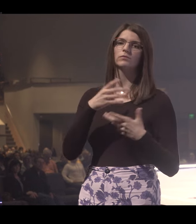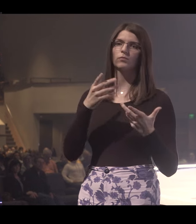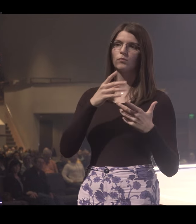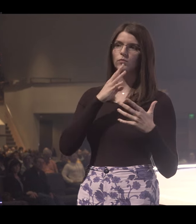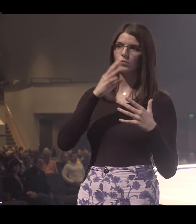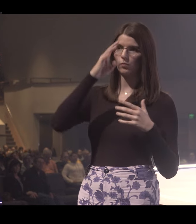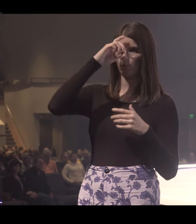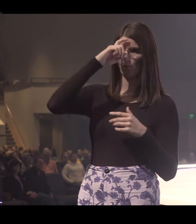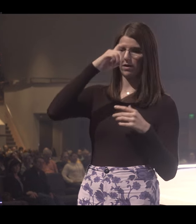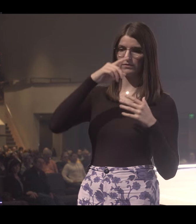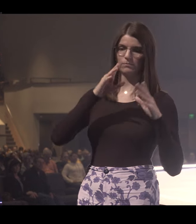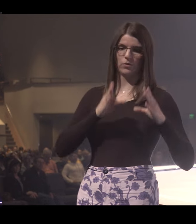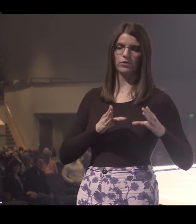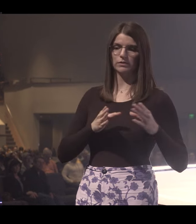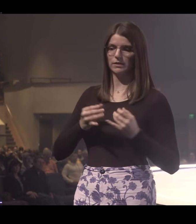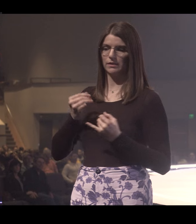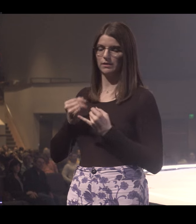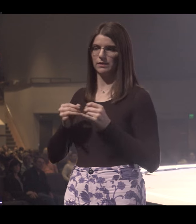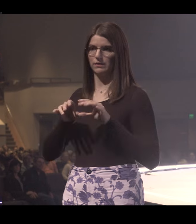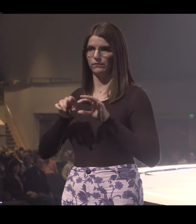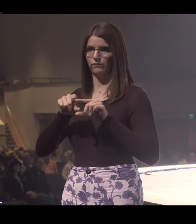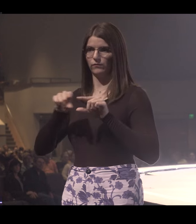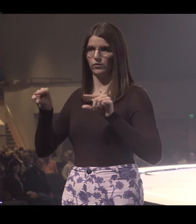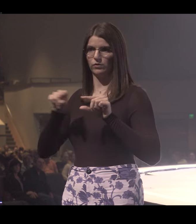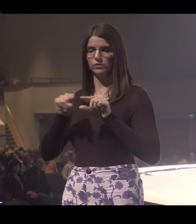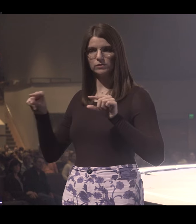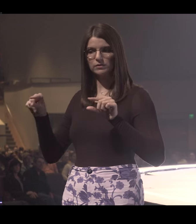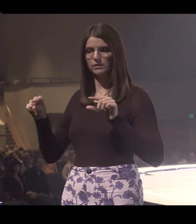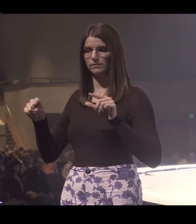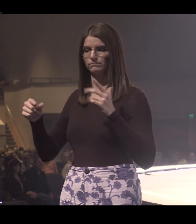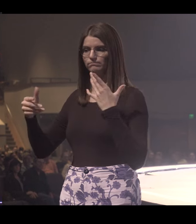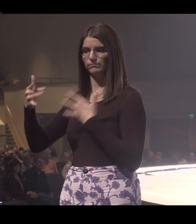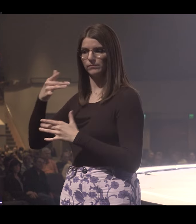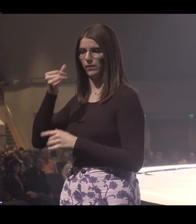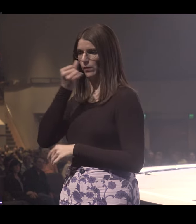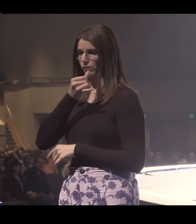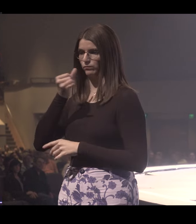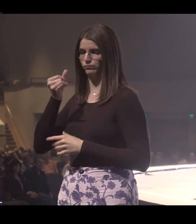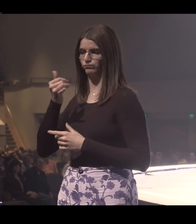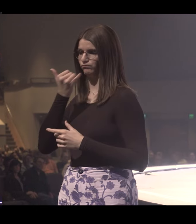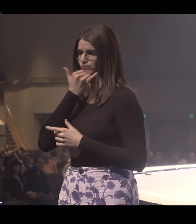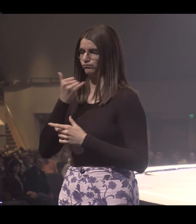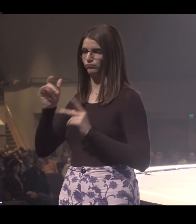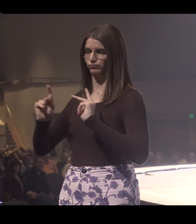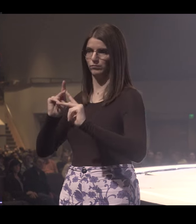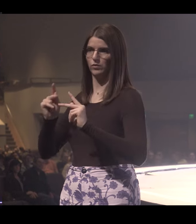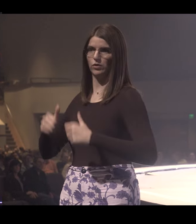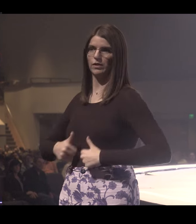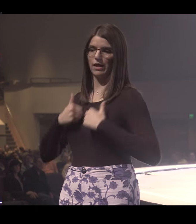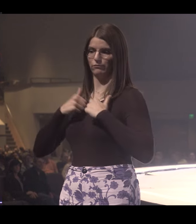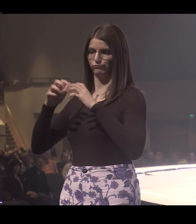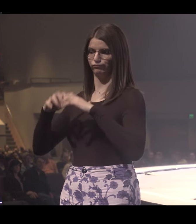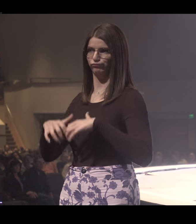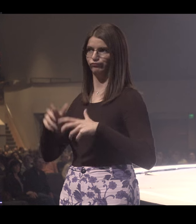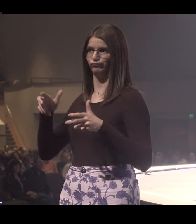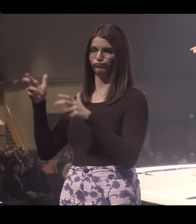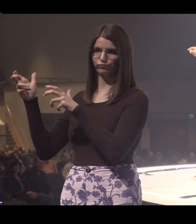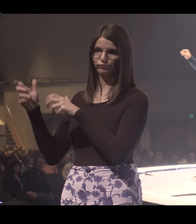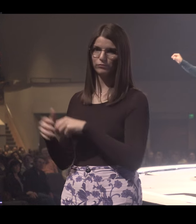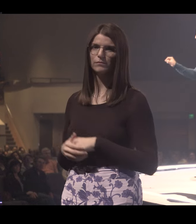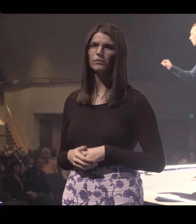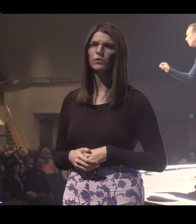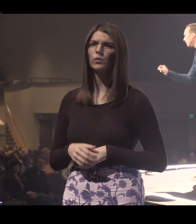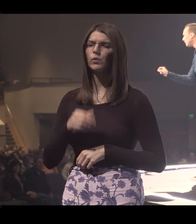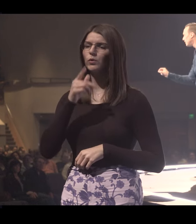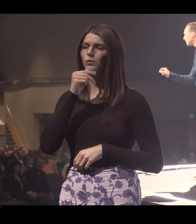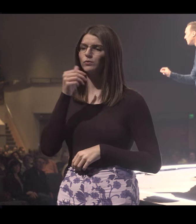what's a wise person. But the last half of the verse says, But hang out with fools, and you watch your life fall to pieces. Which